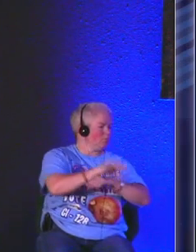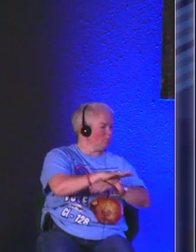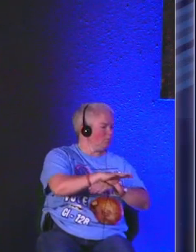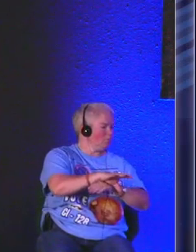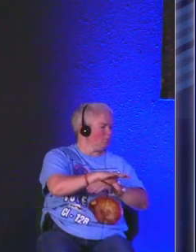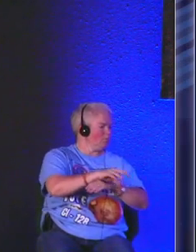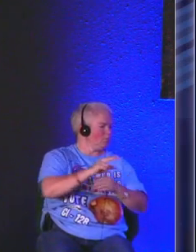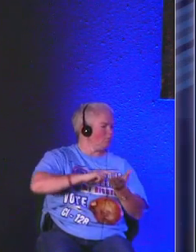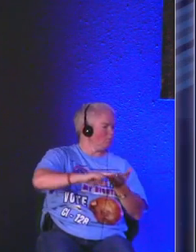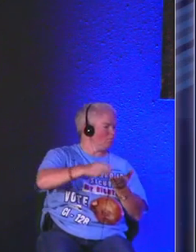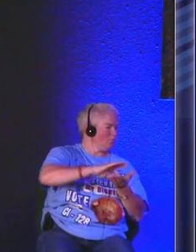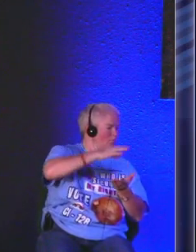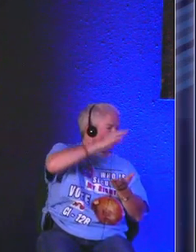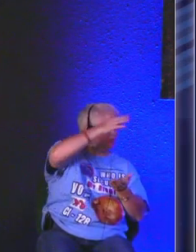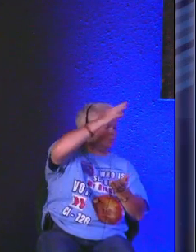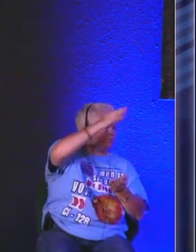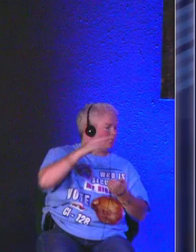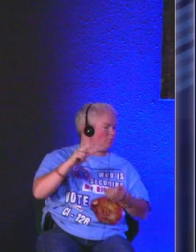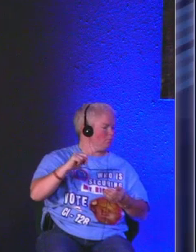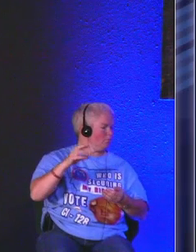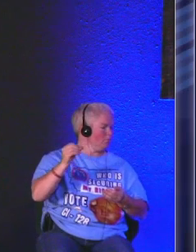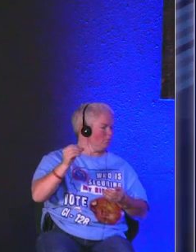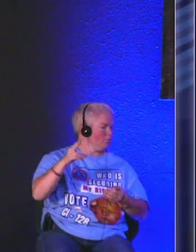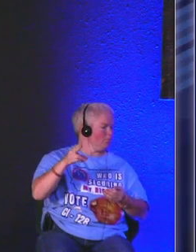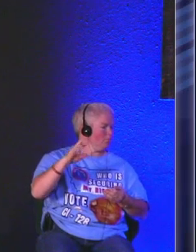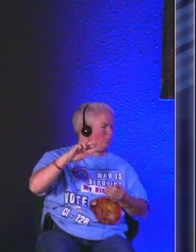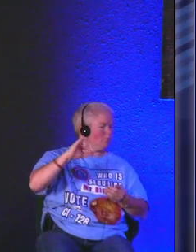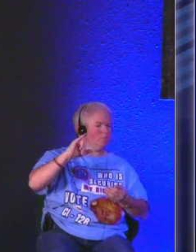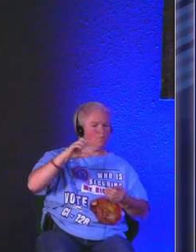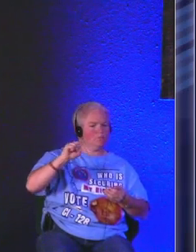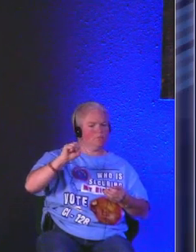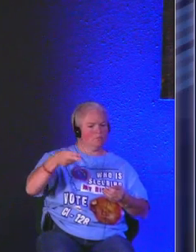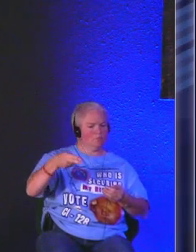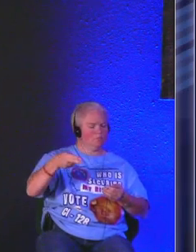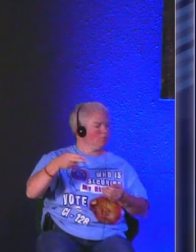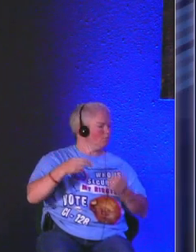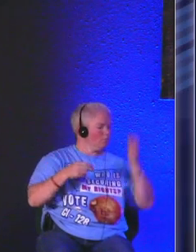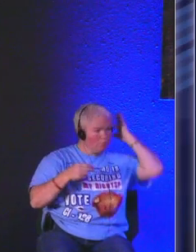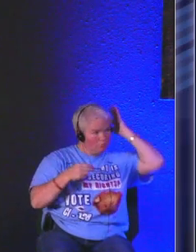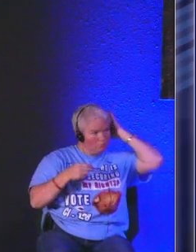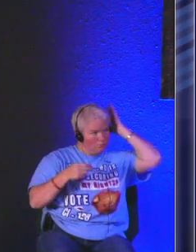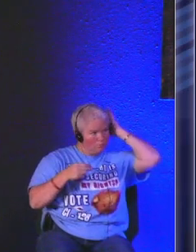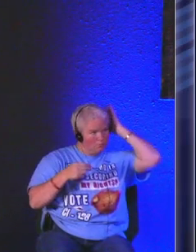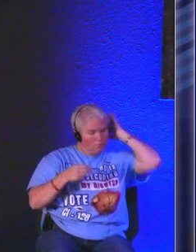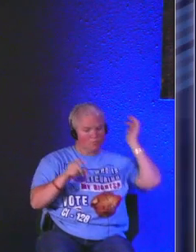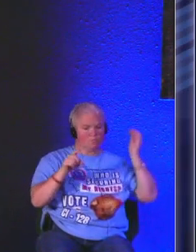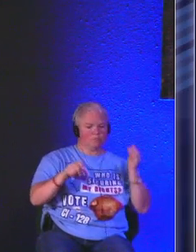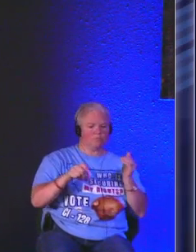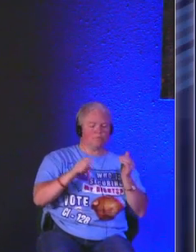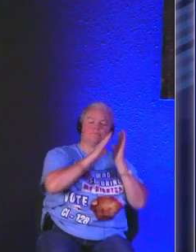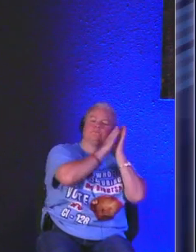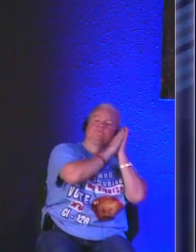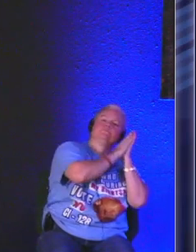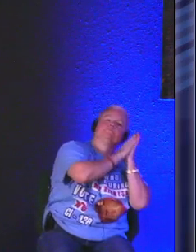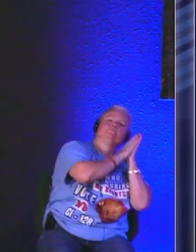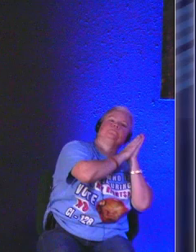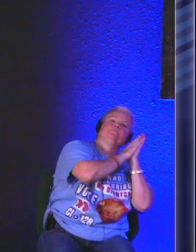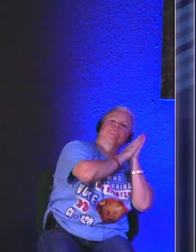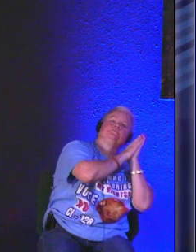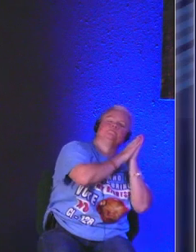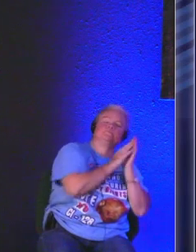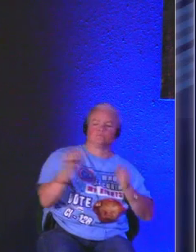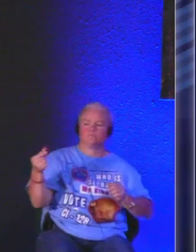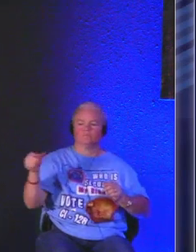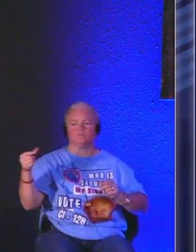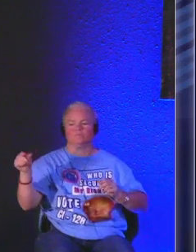of the Holy Spirit to nourish me some of you guys in here man you just need to lay down for a little while